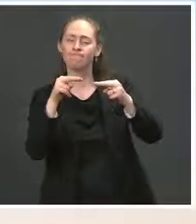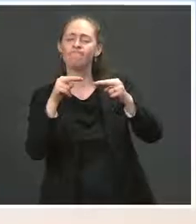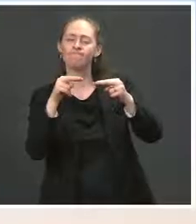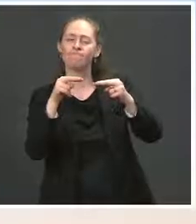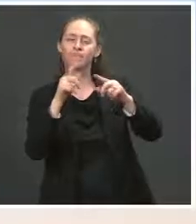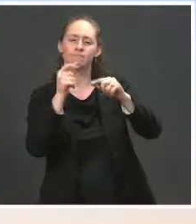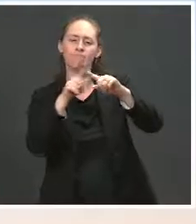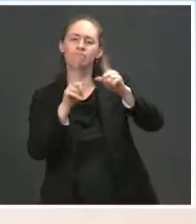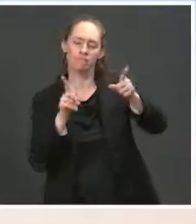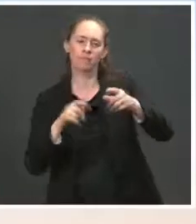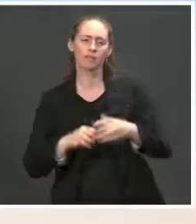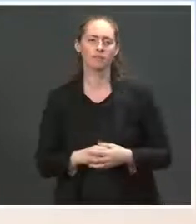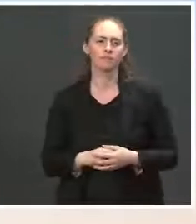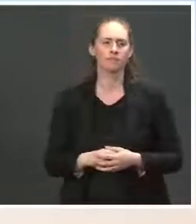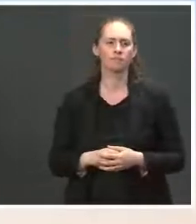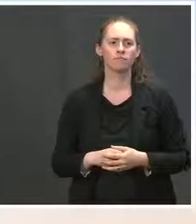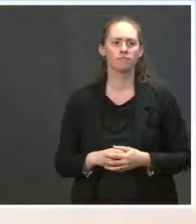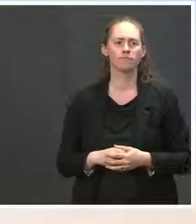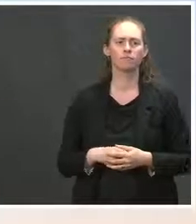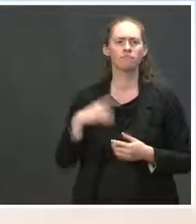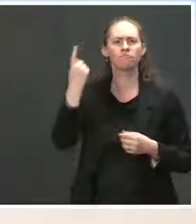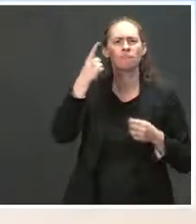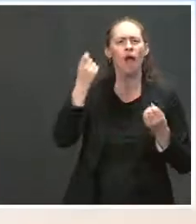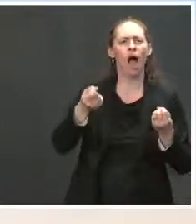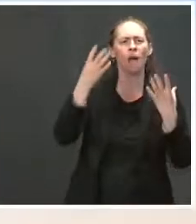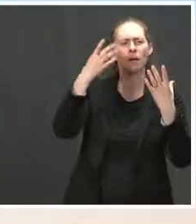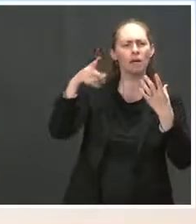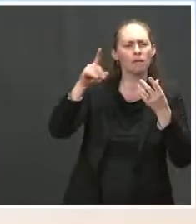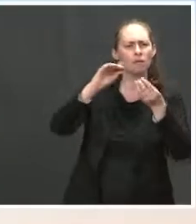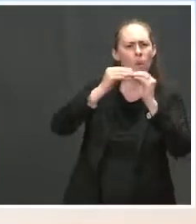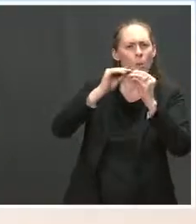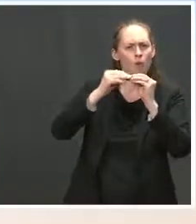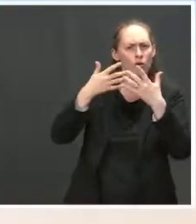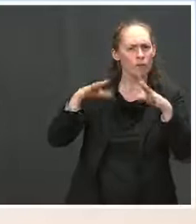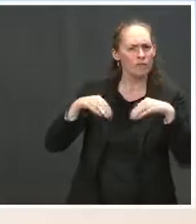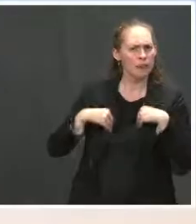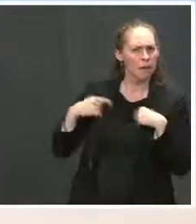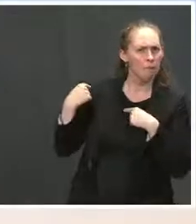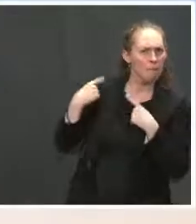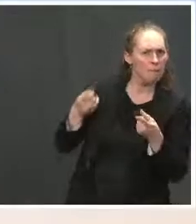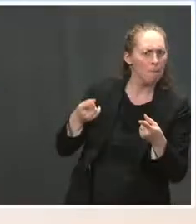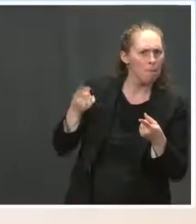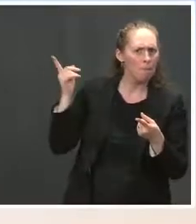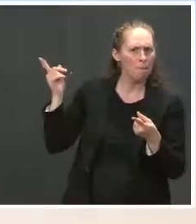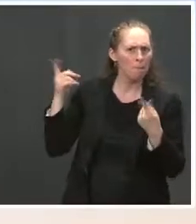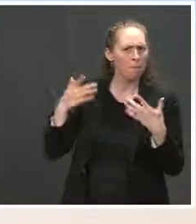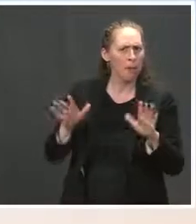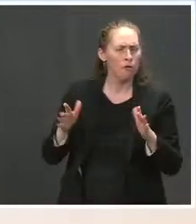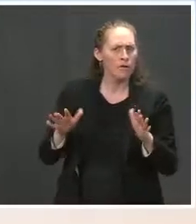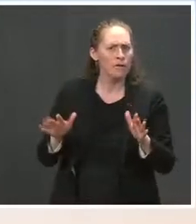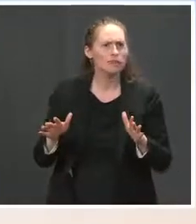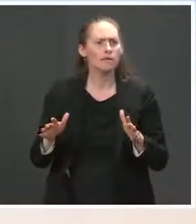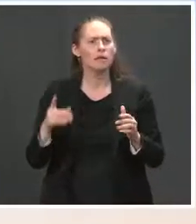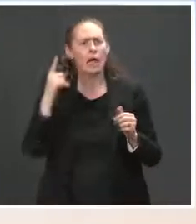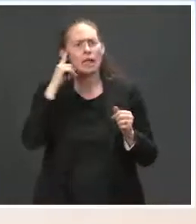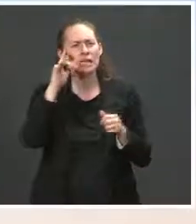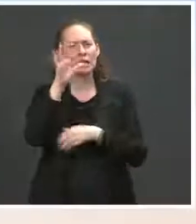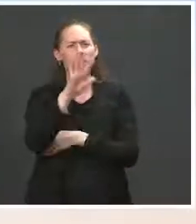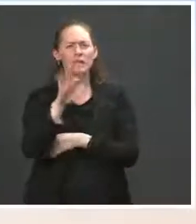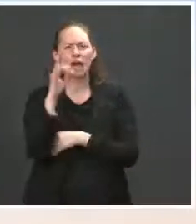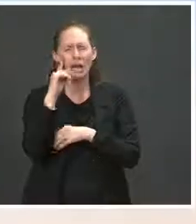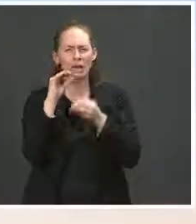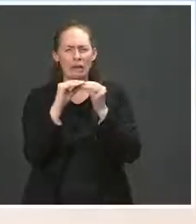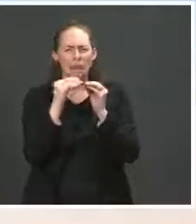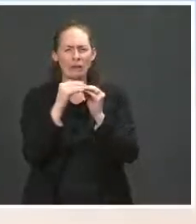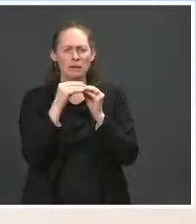admitted into the United States under the Biden administration? Ms. Over the last week or so, or over the last few weeks? I think we do have numbers. I'm happy to